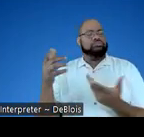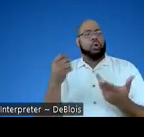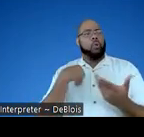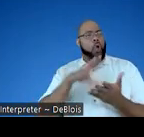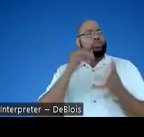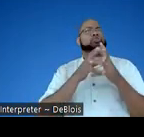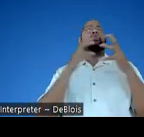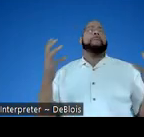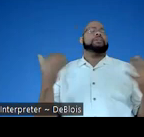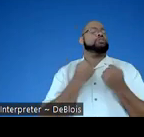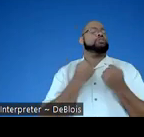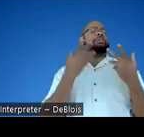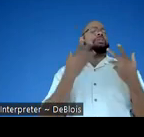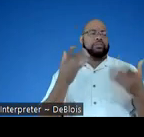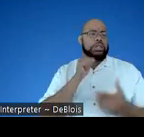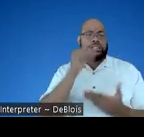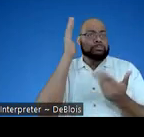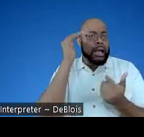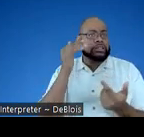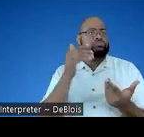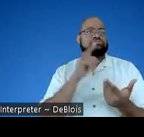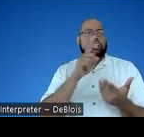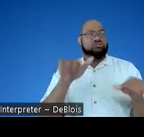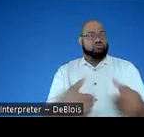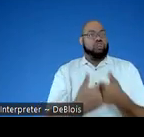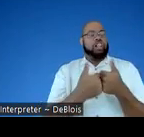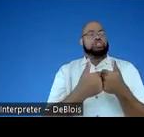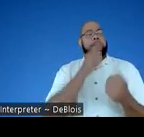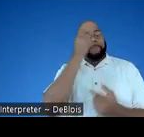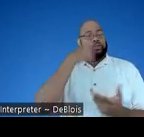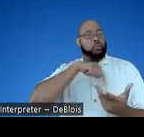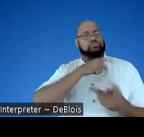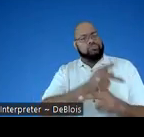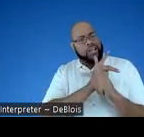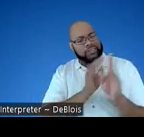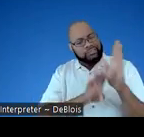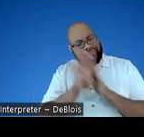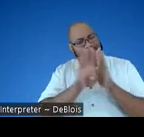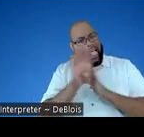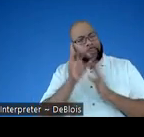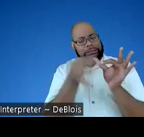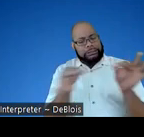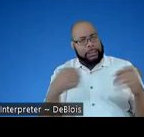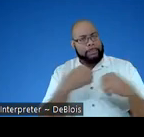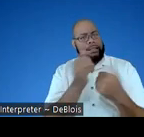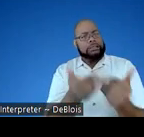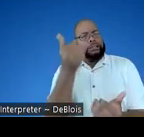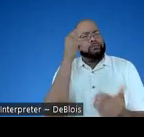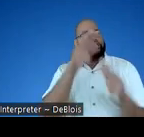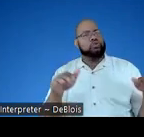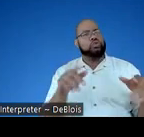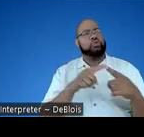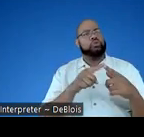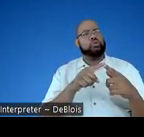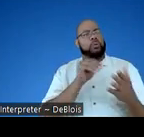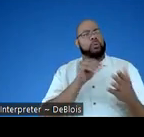learned so much. There were so many things we didn't expect to be so challenging, because we had carefully developed our sentences to make it easy for kids to put